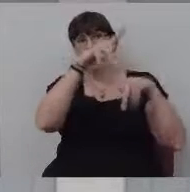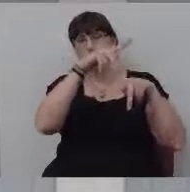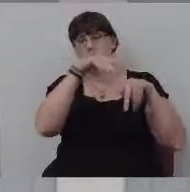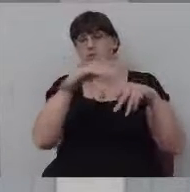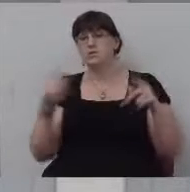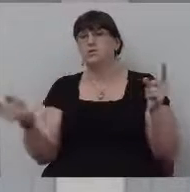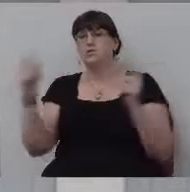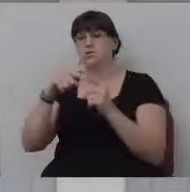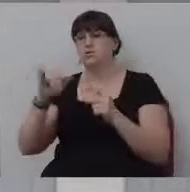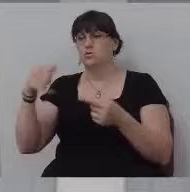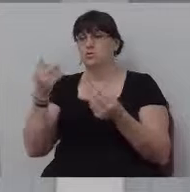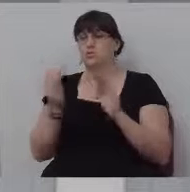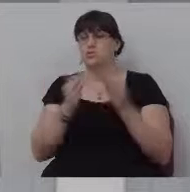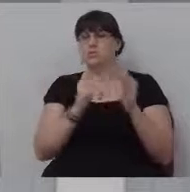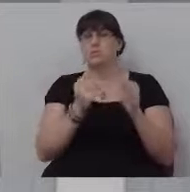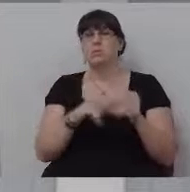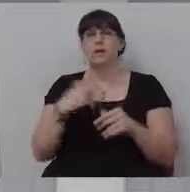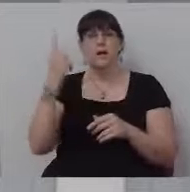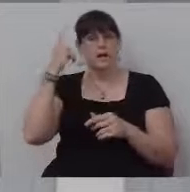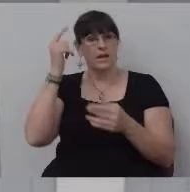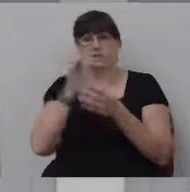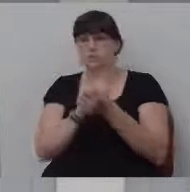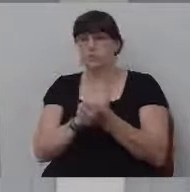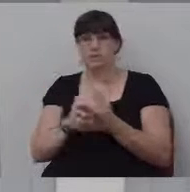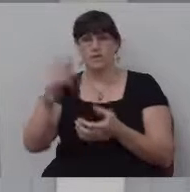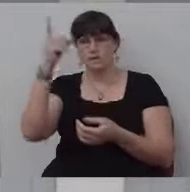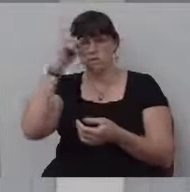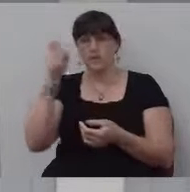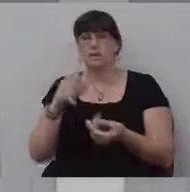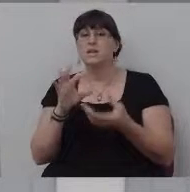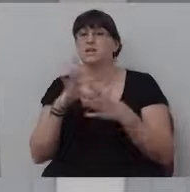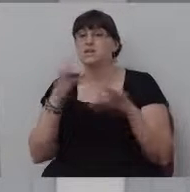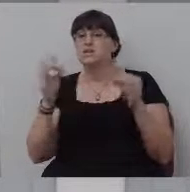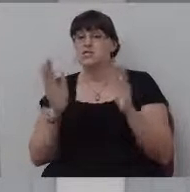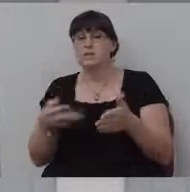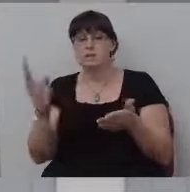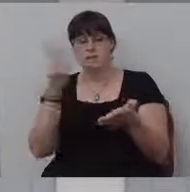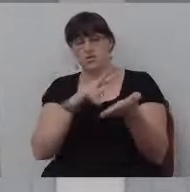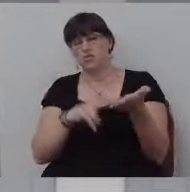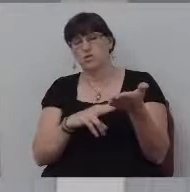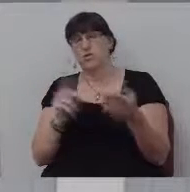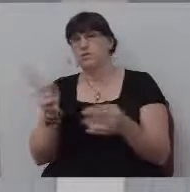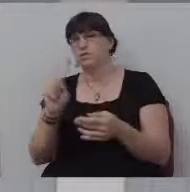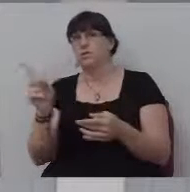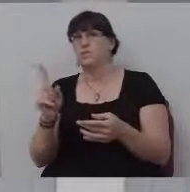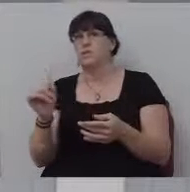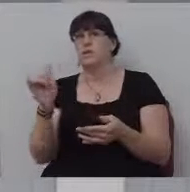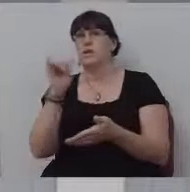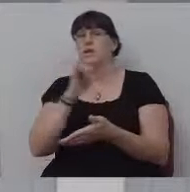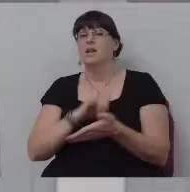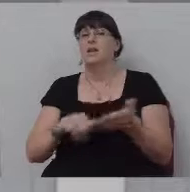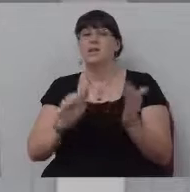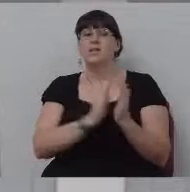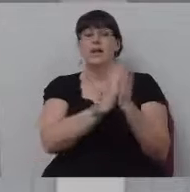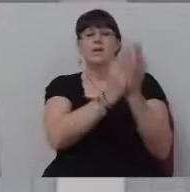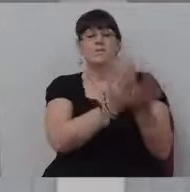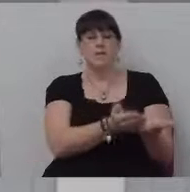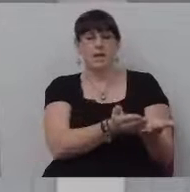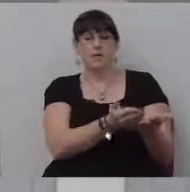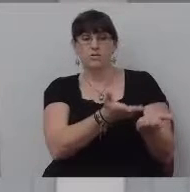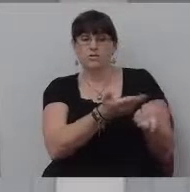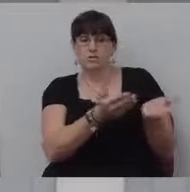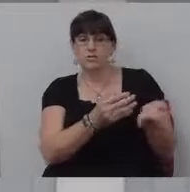I think that the translators saw something in the, in, in the, in the manuscript in their